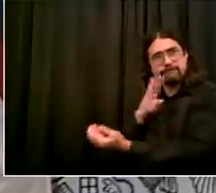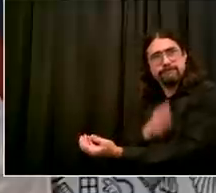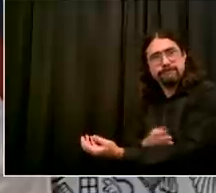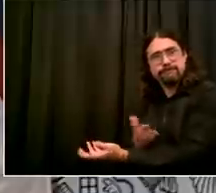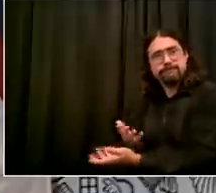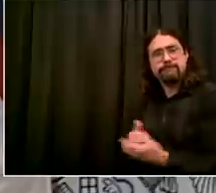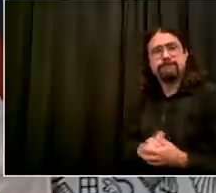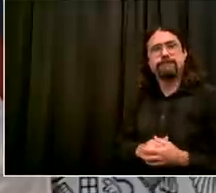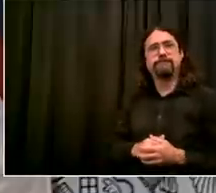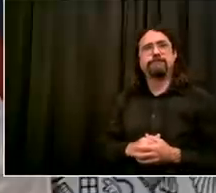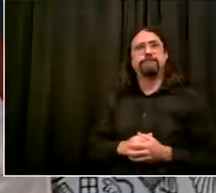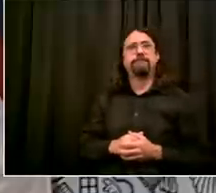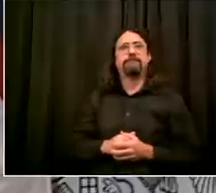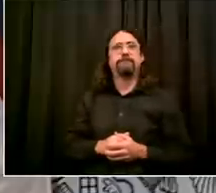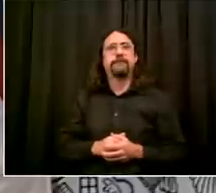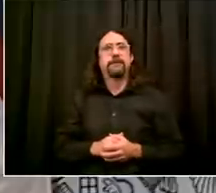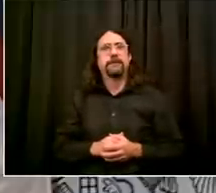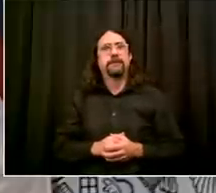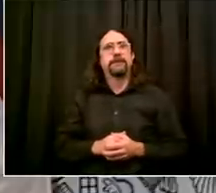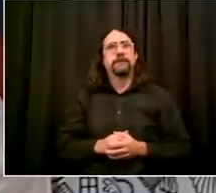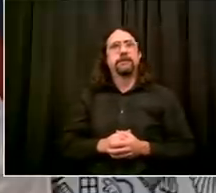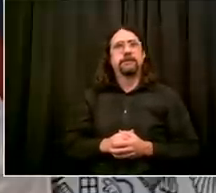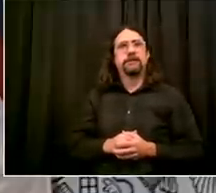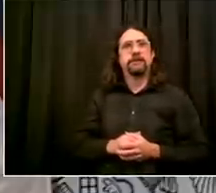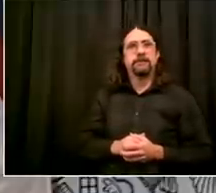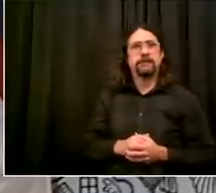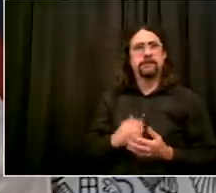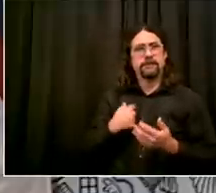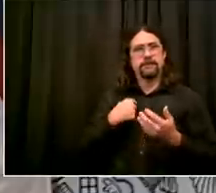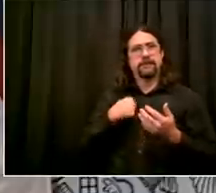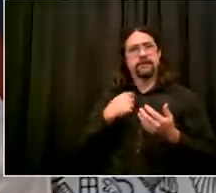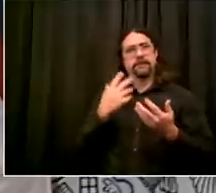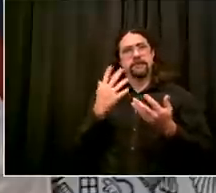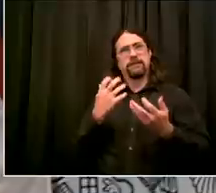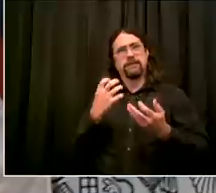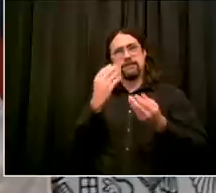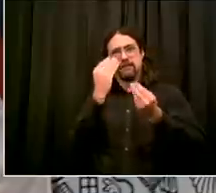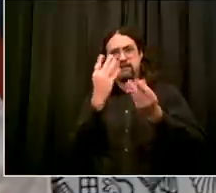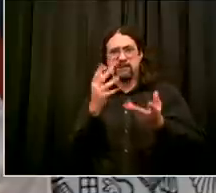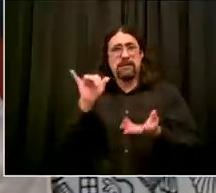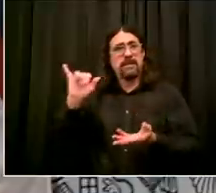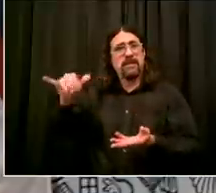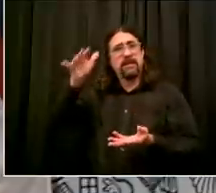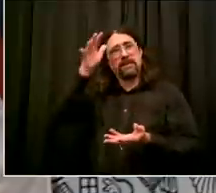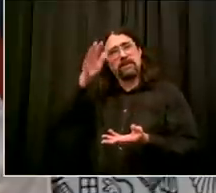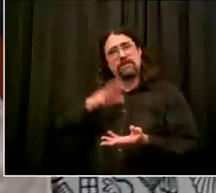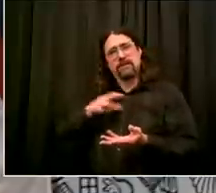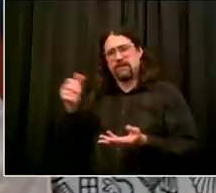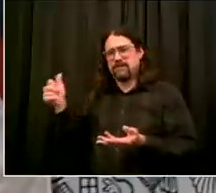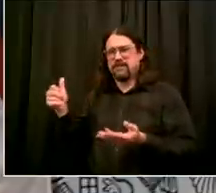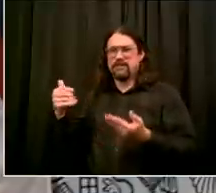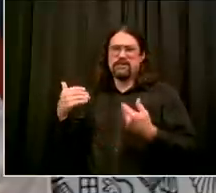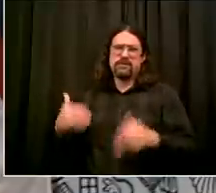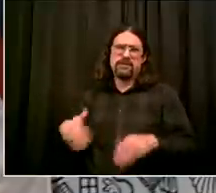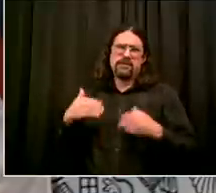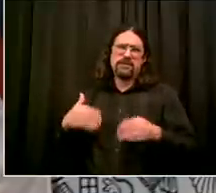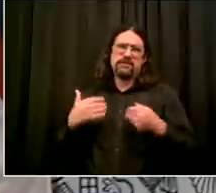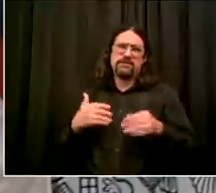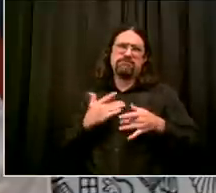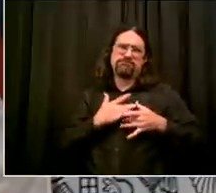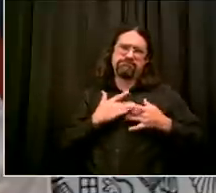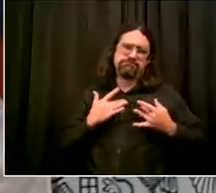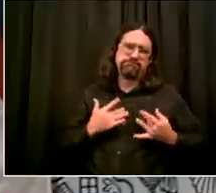city worker um you know living in in uh bushwick i believe okay so look it's um